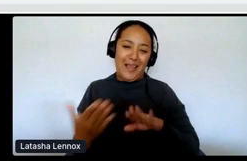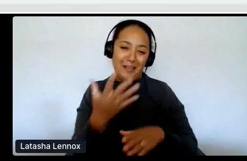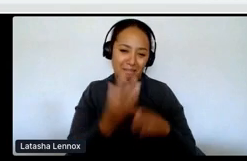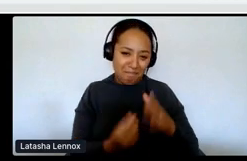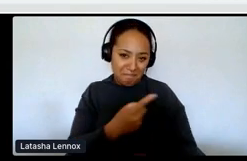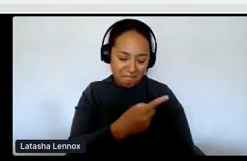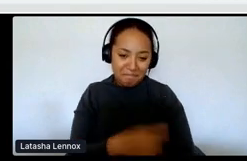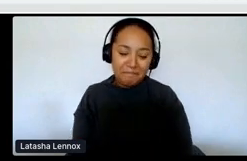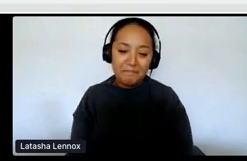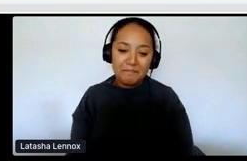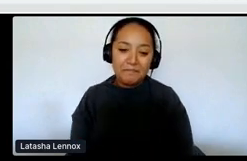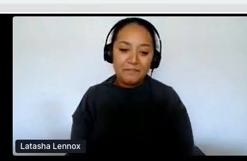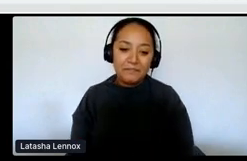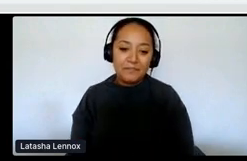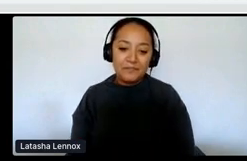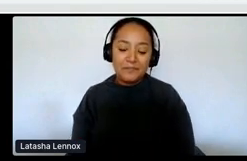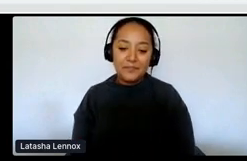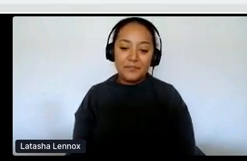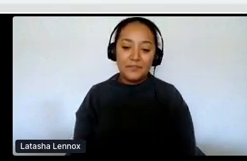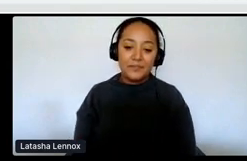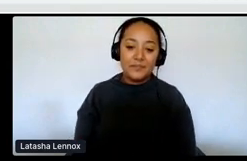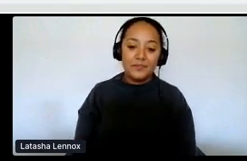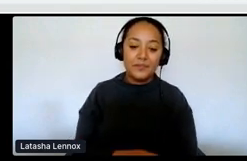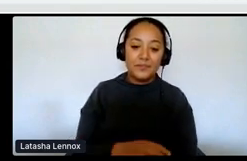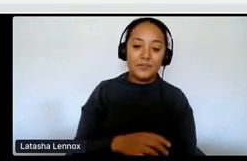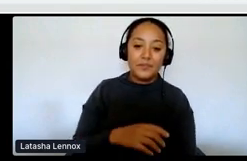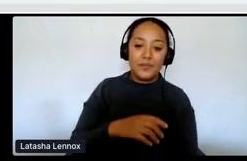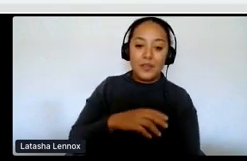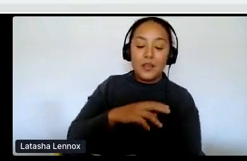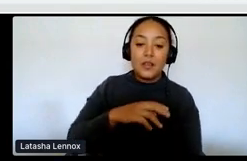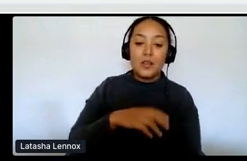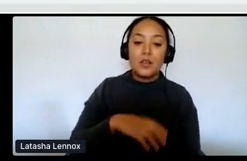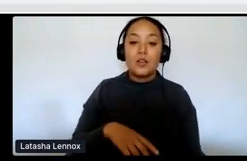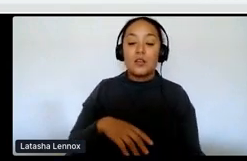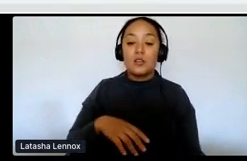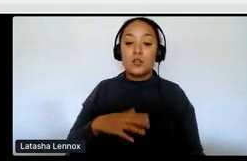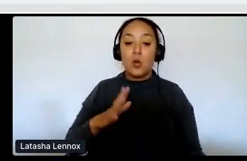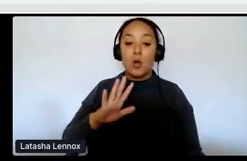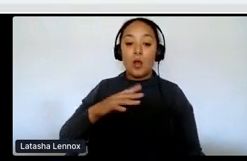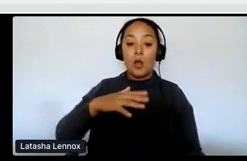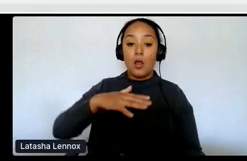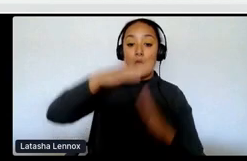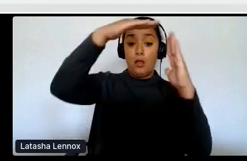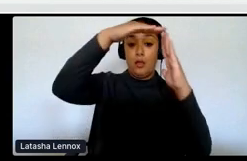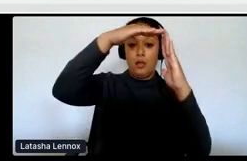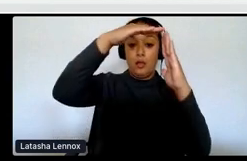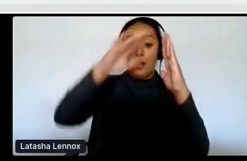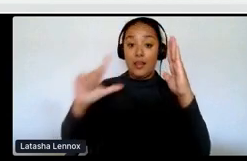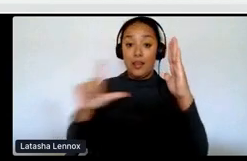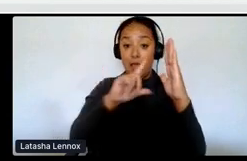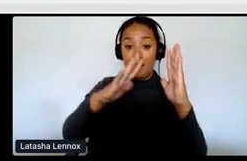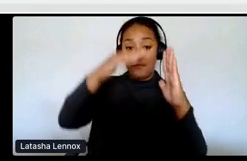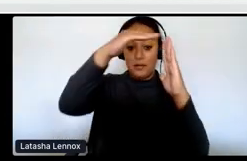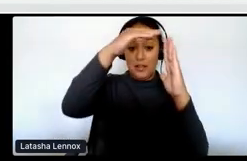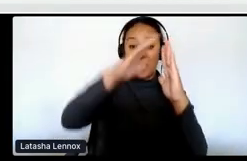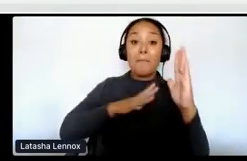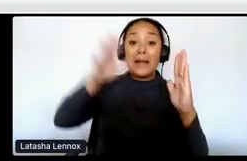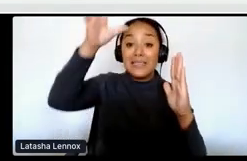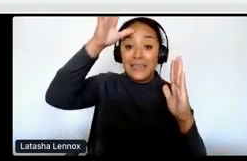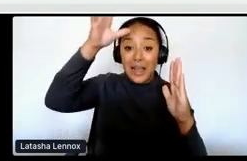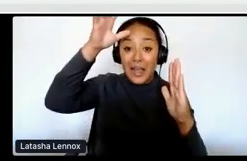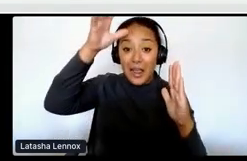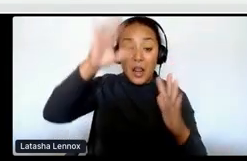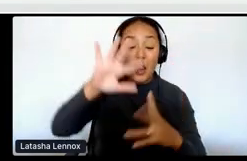And that was actually, this is in the top left is my dad. And my dad was hidden from residential